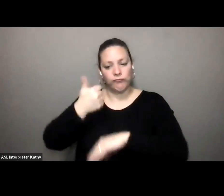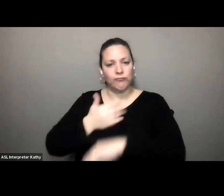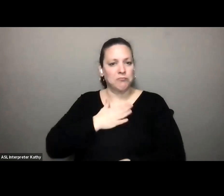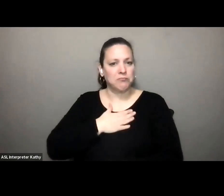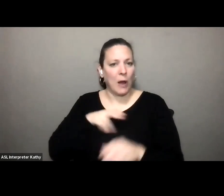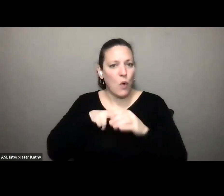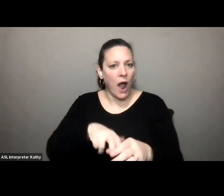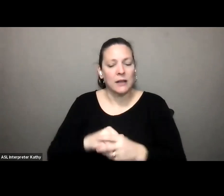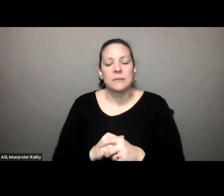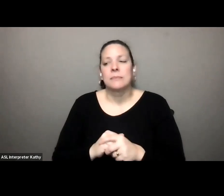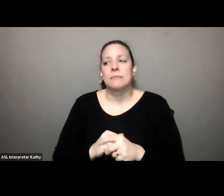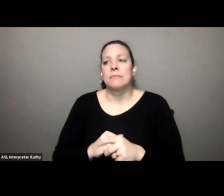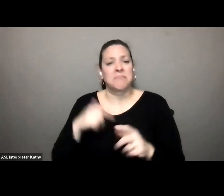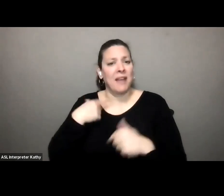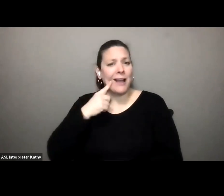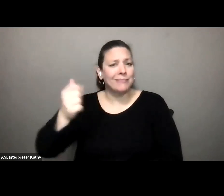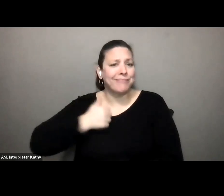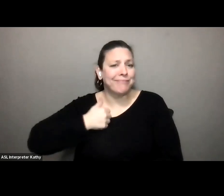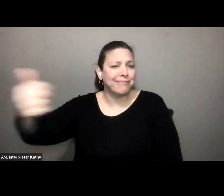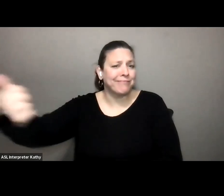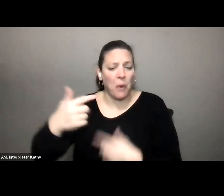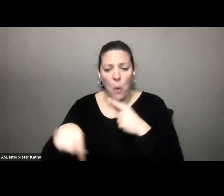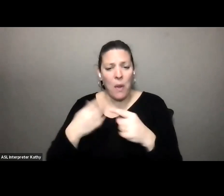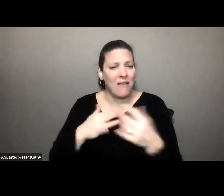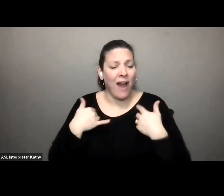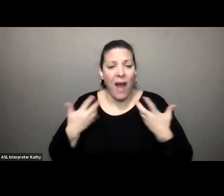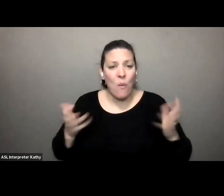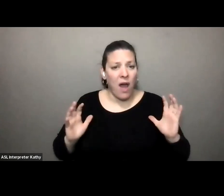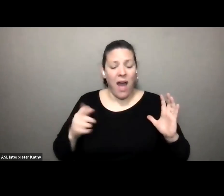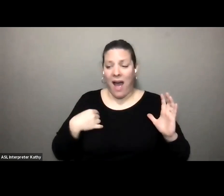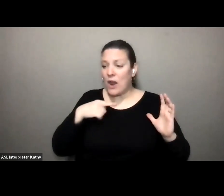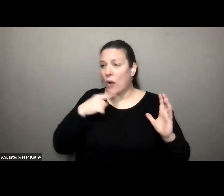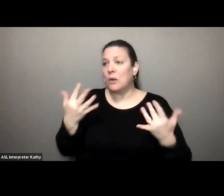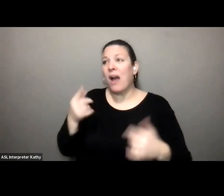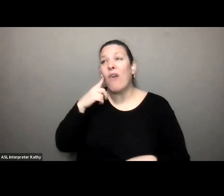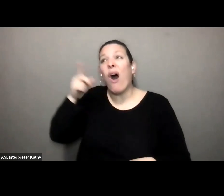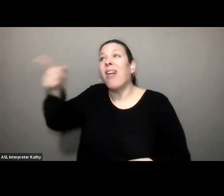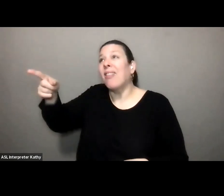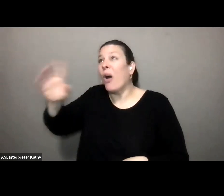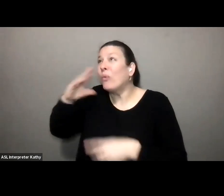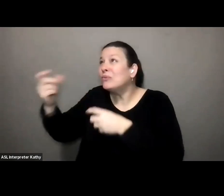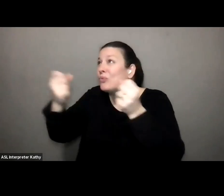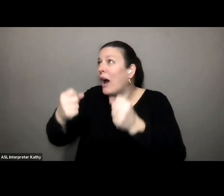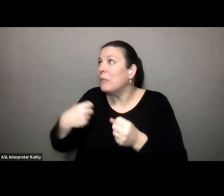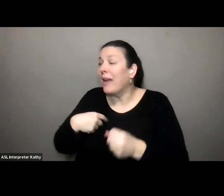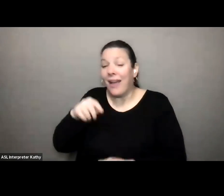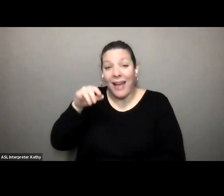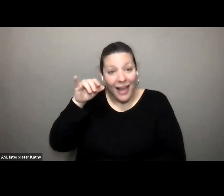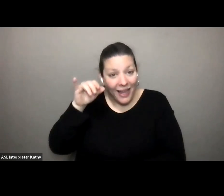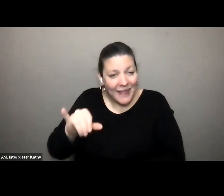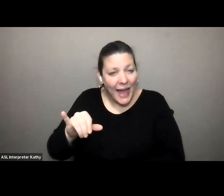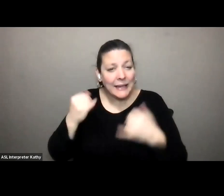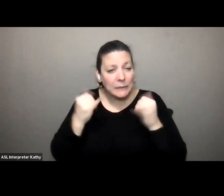to be able to go and come when i want to and not wait for somebody who'd be available to drive me is a very powerful and